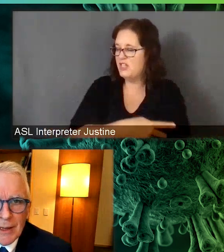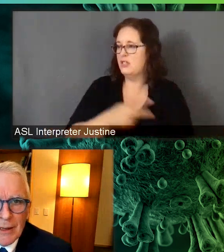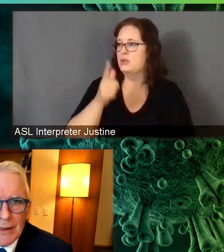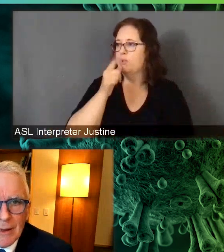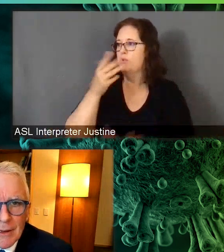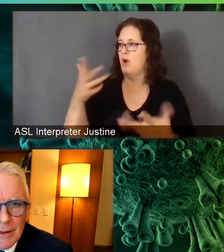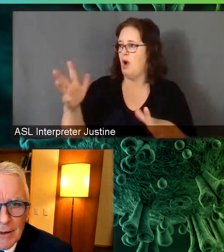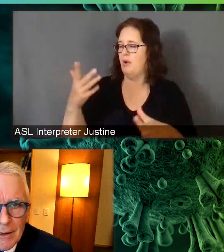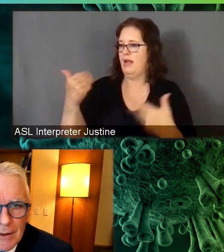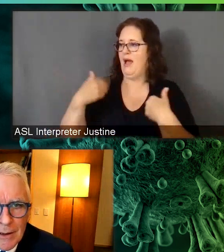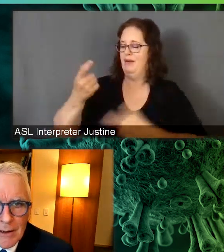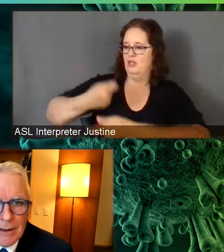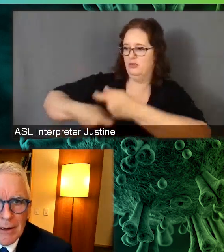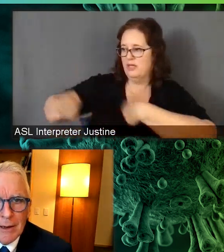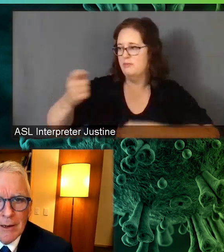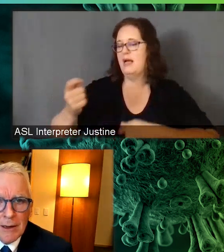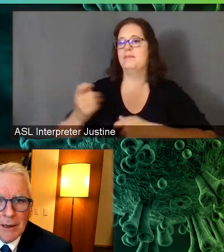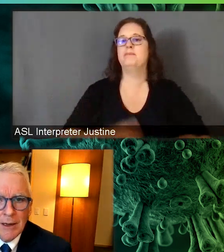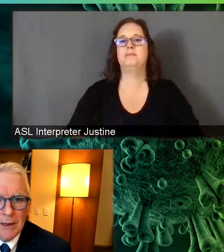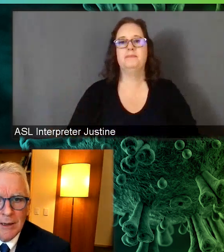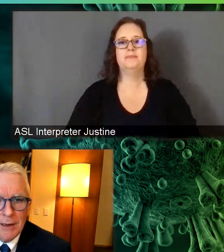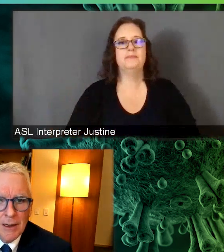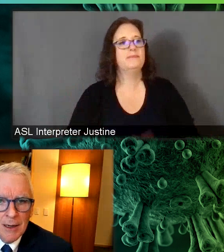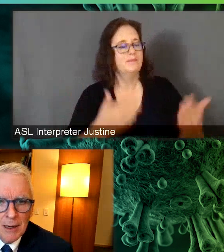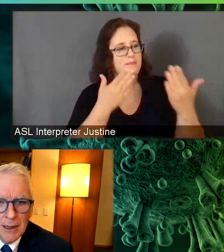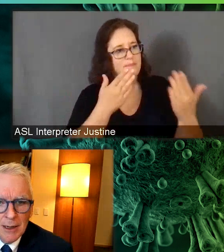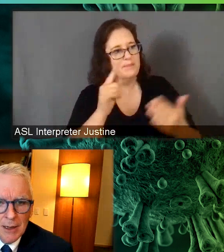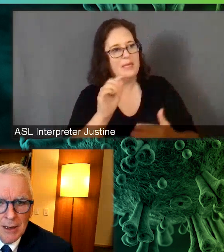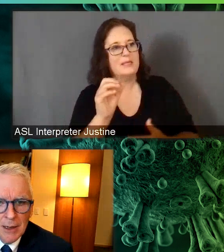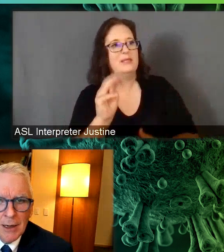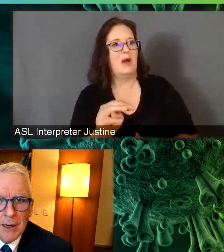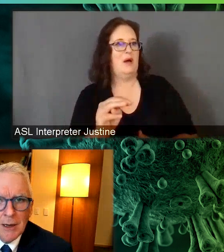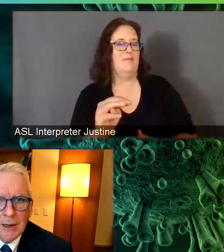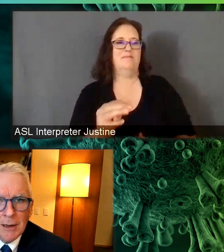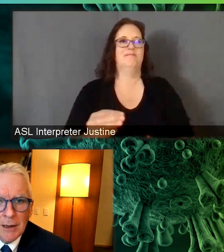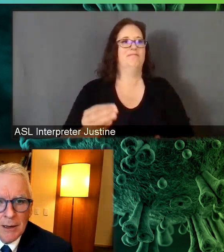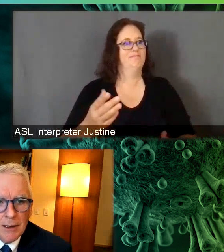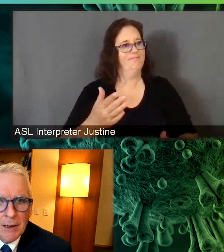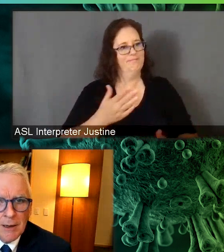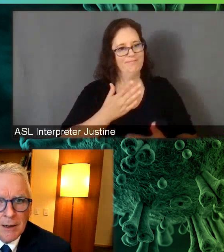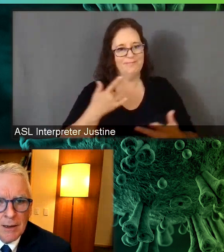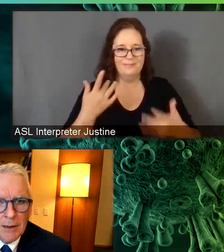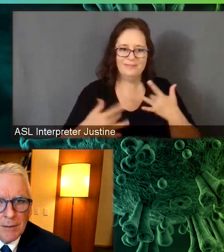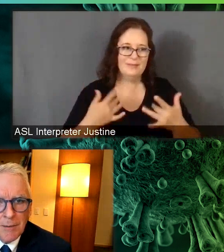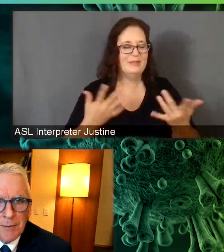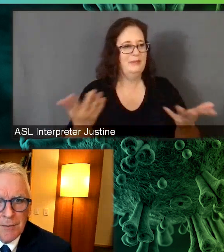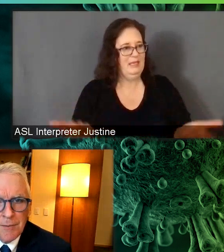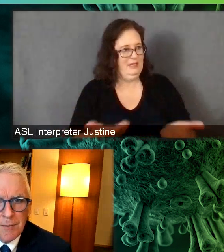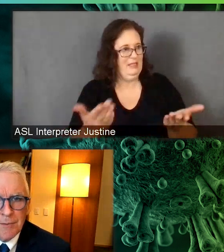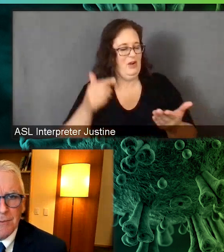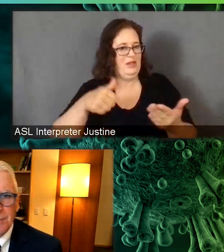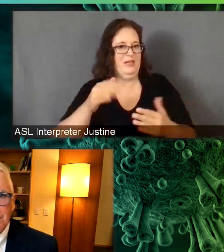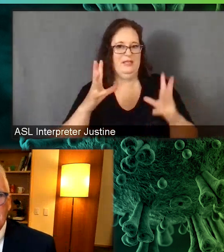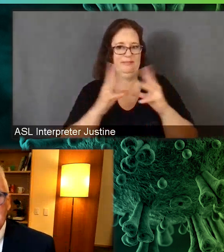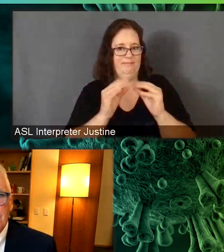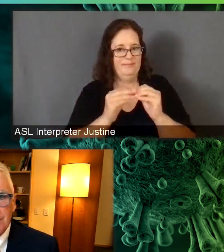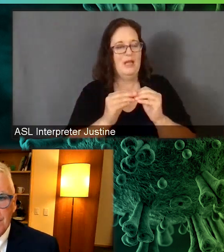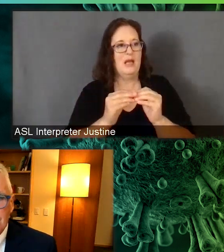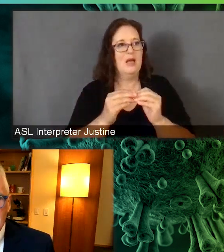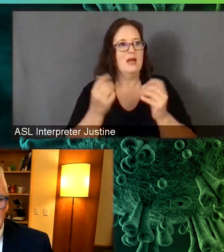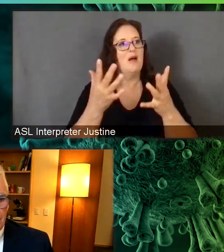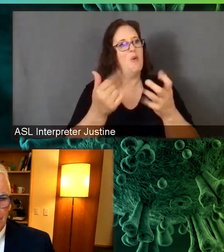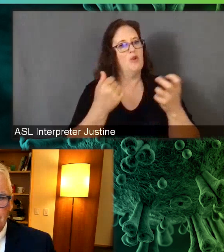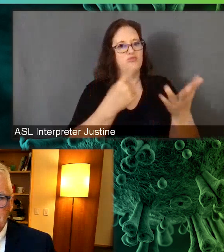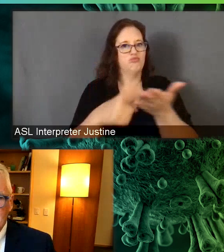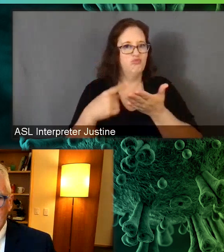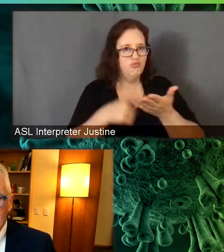Tom, and thanks for, uh, allowing me to participate in this great forum here. So excited to talk a little bit more about these issues. So yeah,